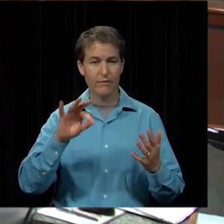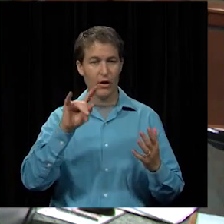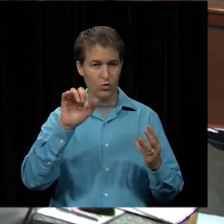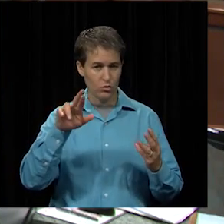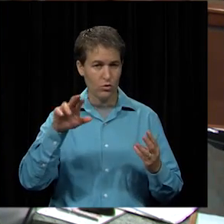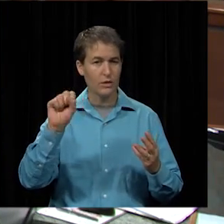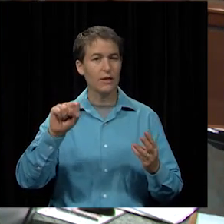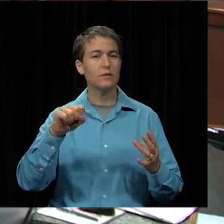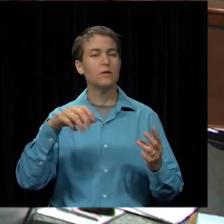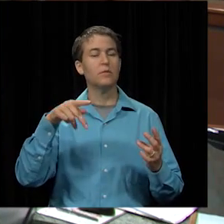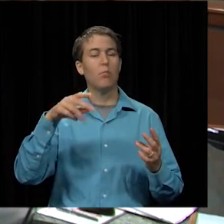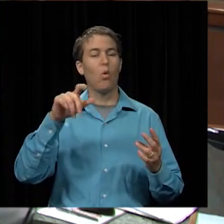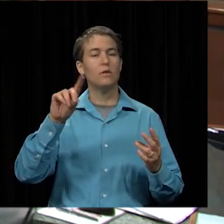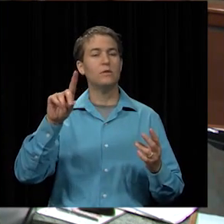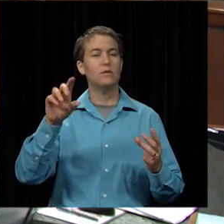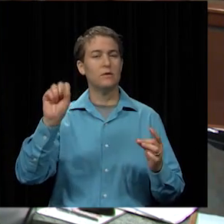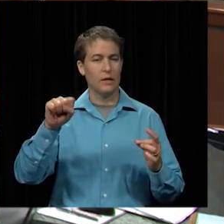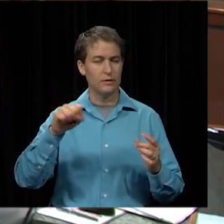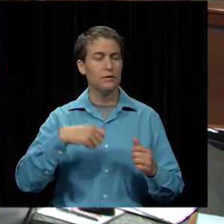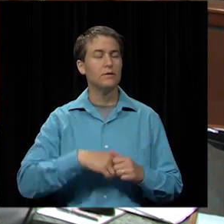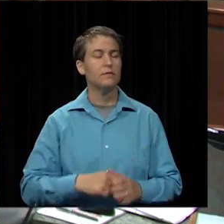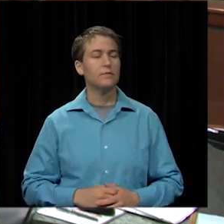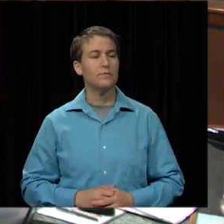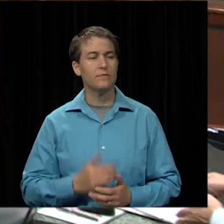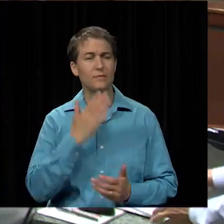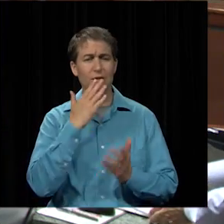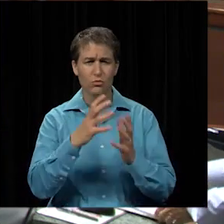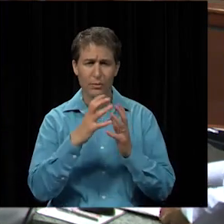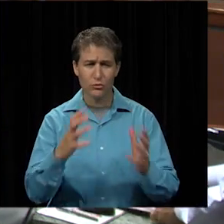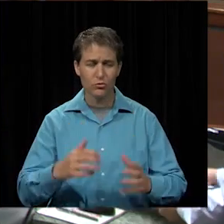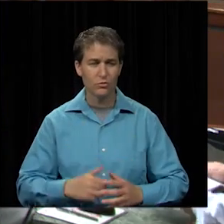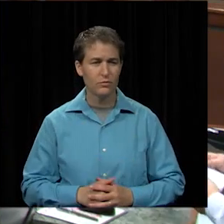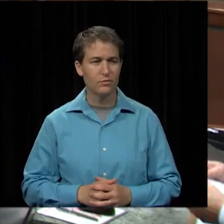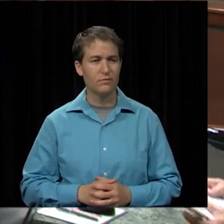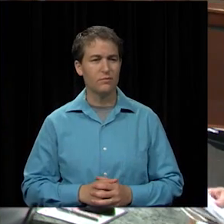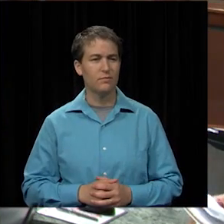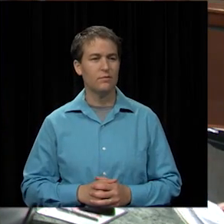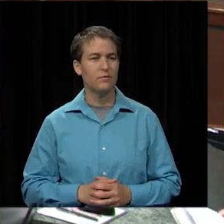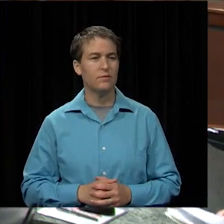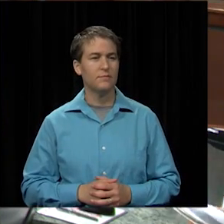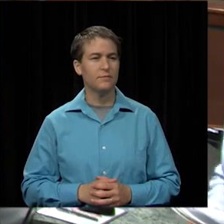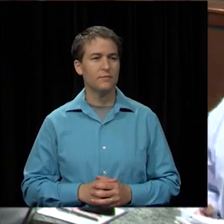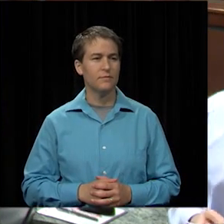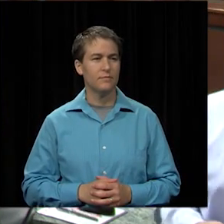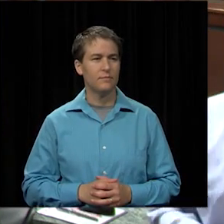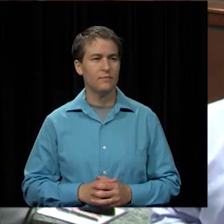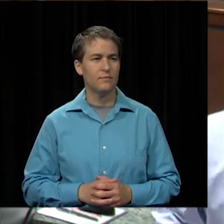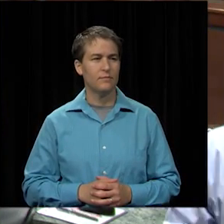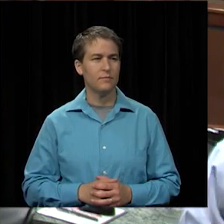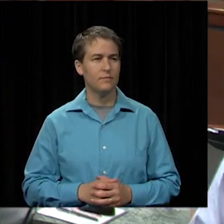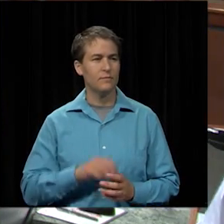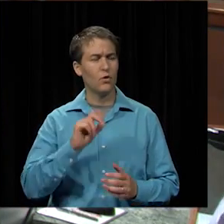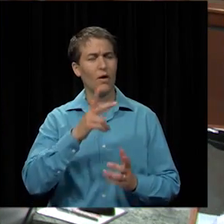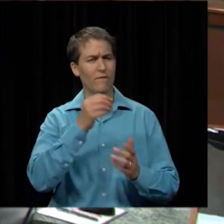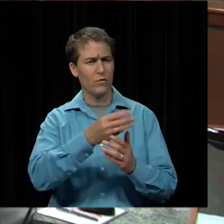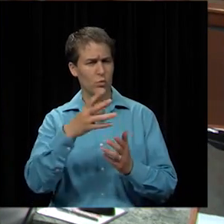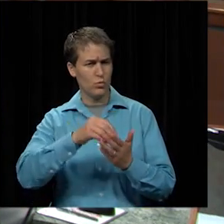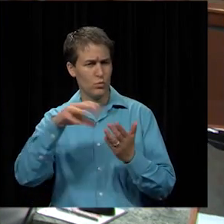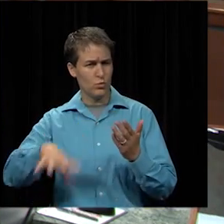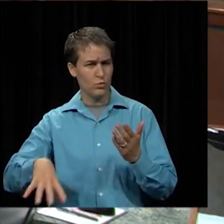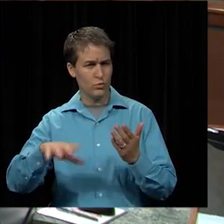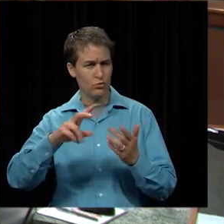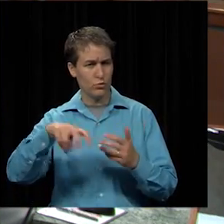Yes. Mr. Poland? Yes. Thank you so much, guys. Thank you. Okay, and we have a couple of student trips. have Olathe South